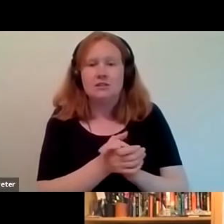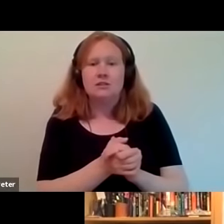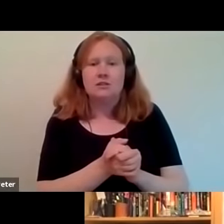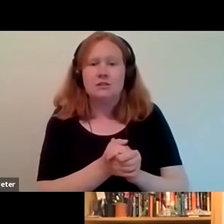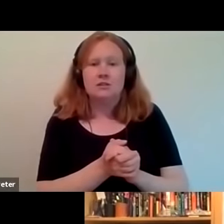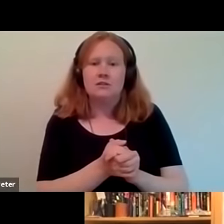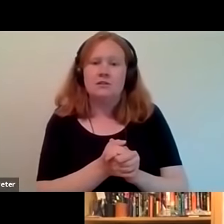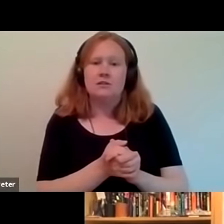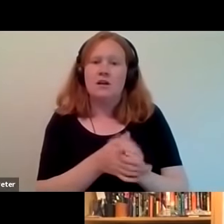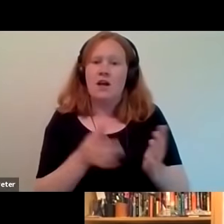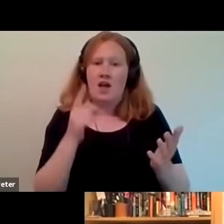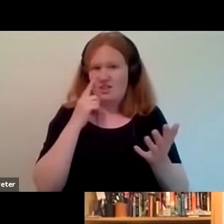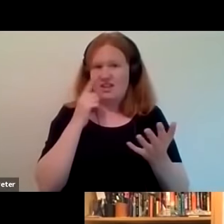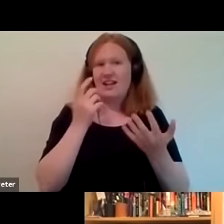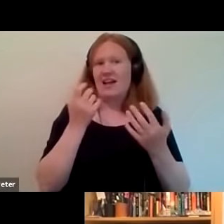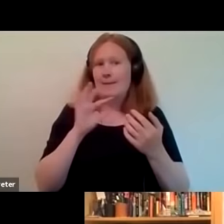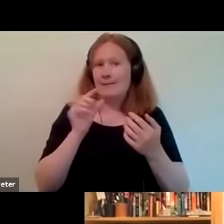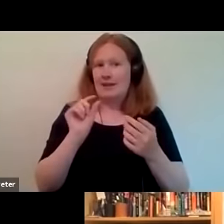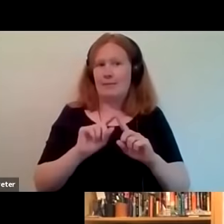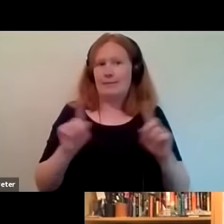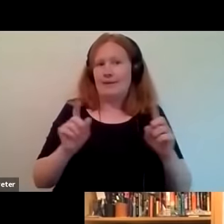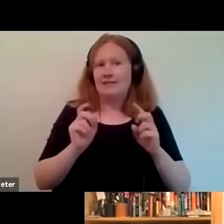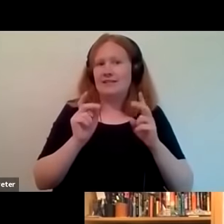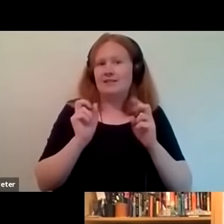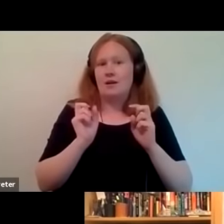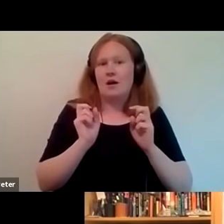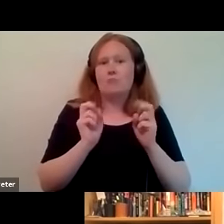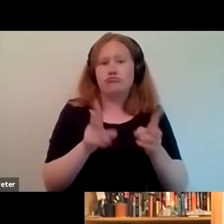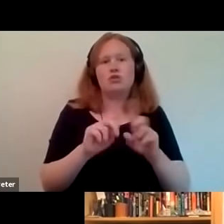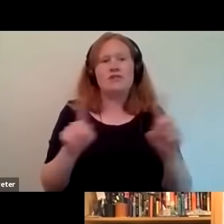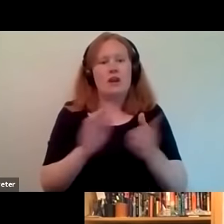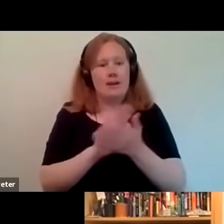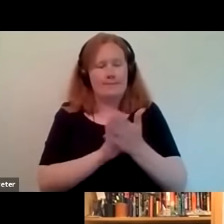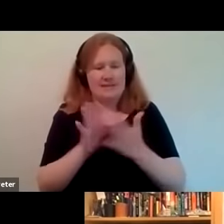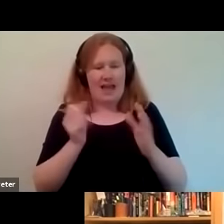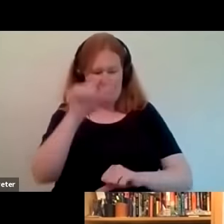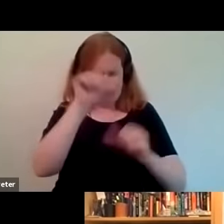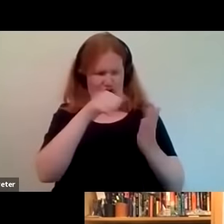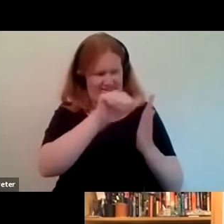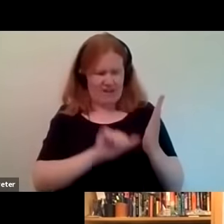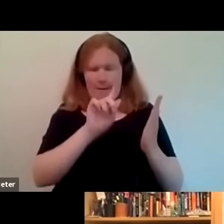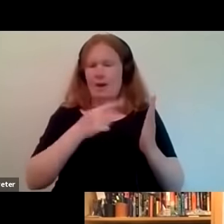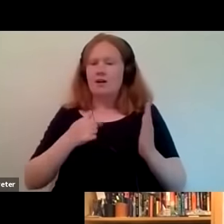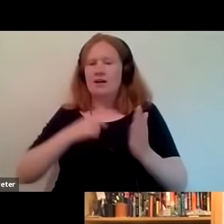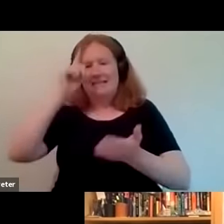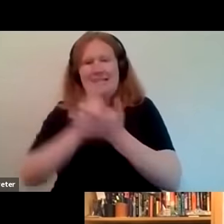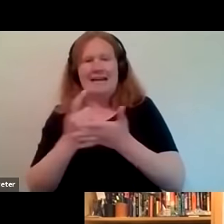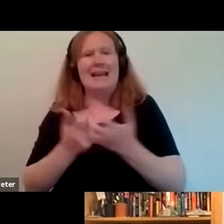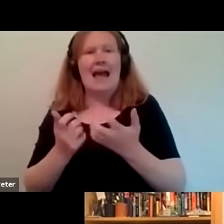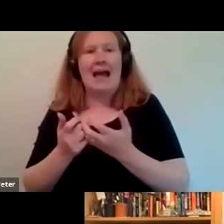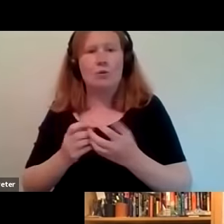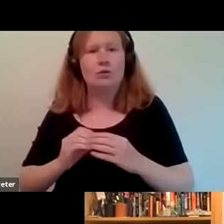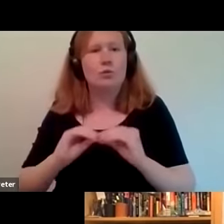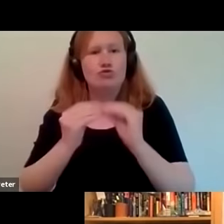we've done how we've approached it differently is that we had a brief but we went out and we shaped this and i suppose in terms of the question around the legacy